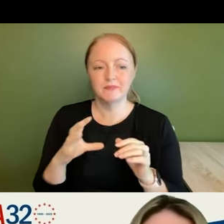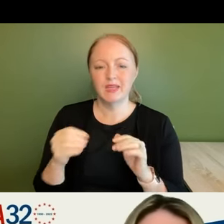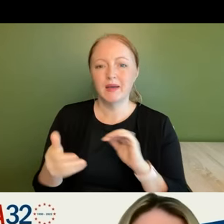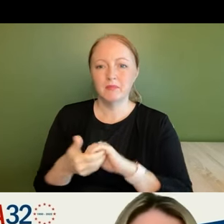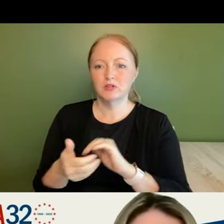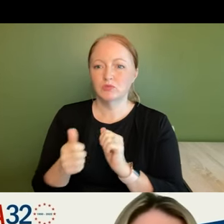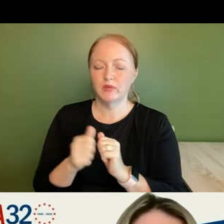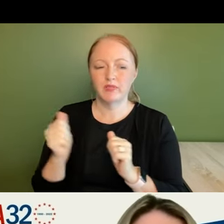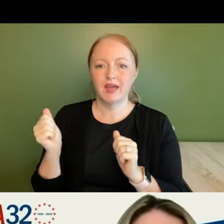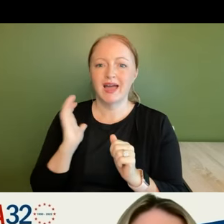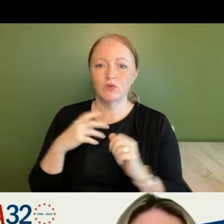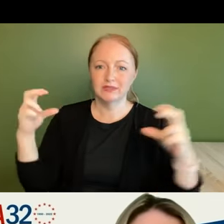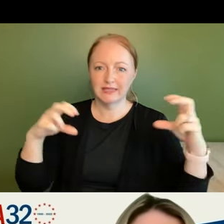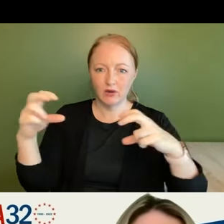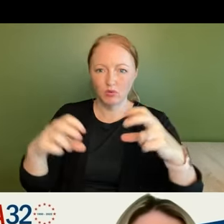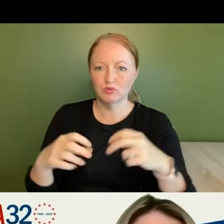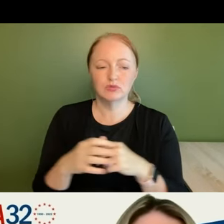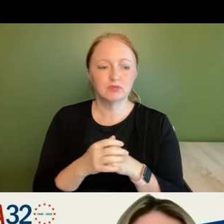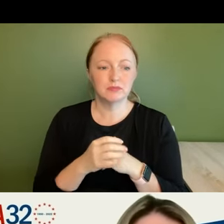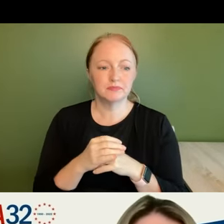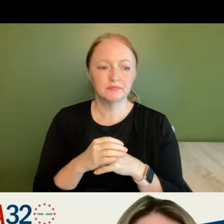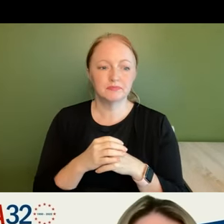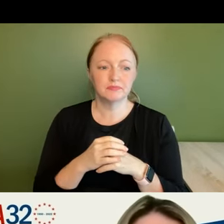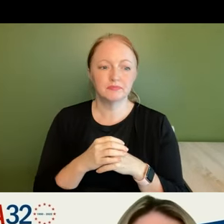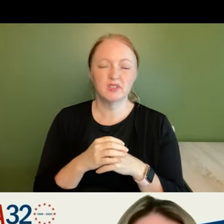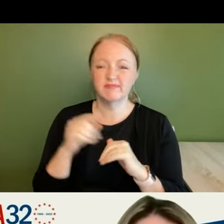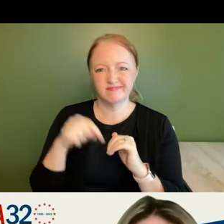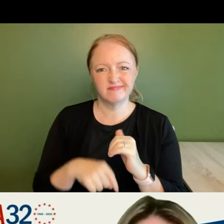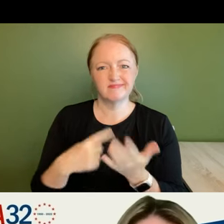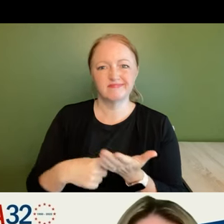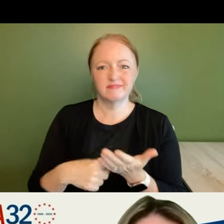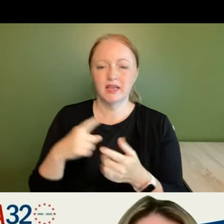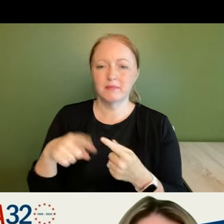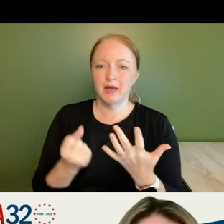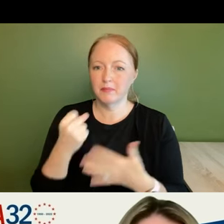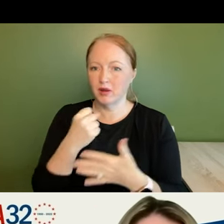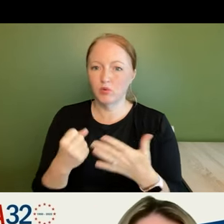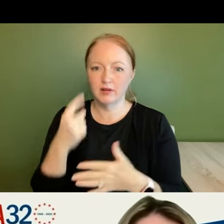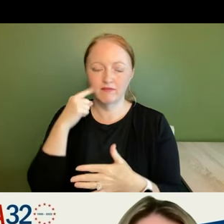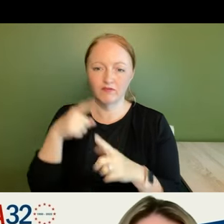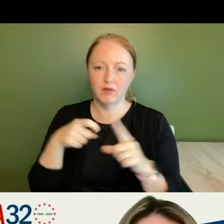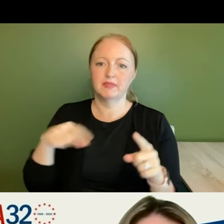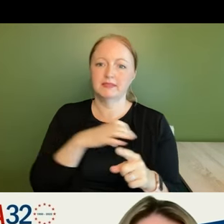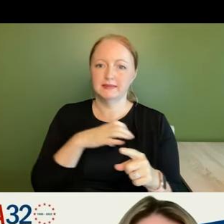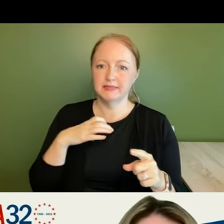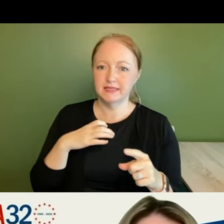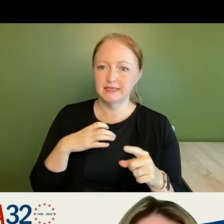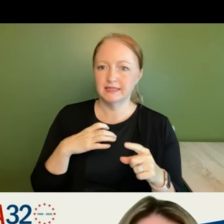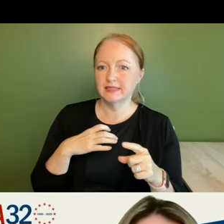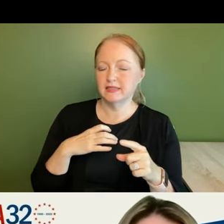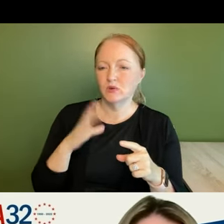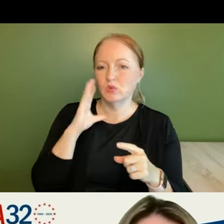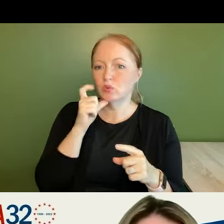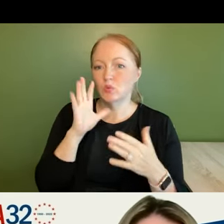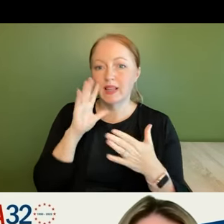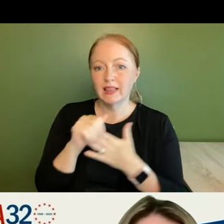with all stakeholders we're going to have a in-depth discussion on the priorities of this committee um that will be led